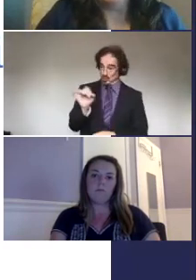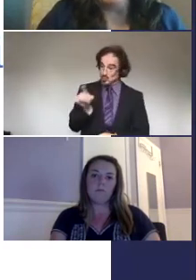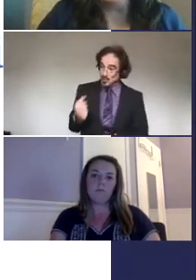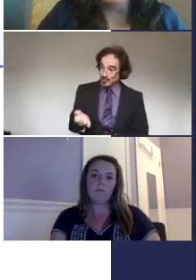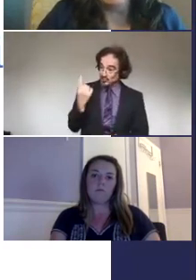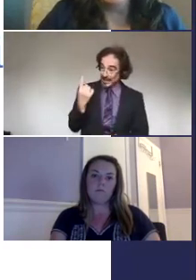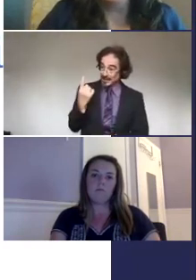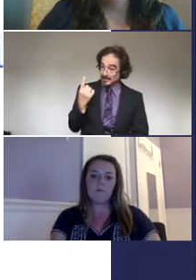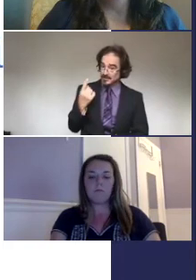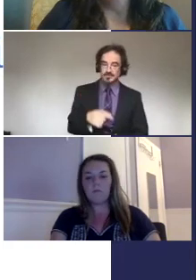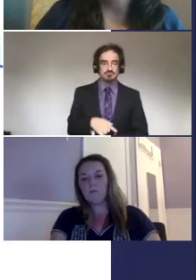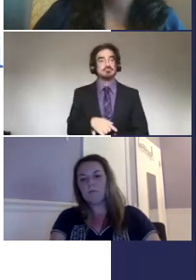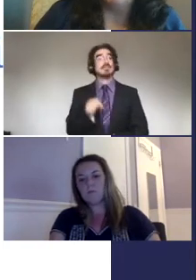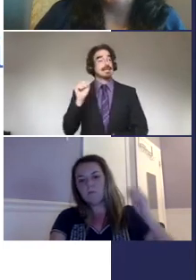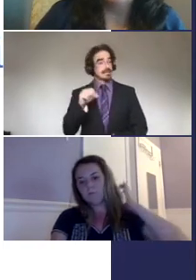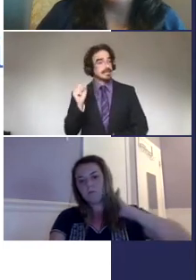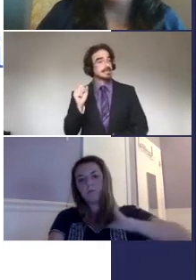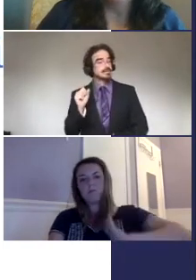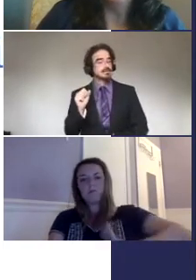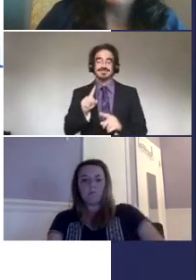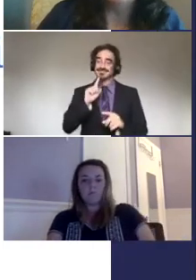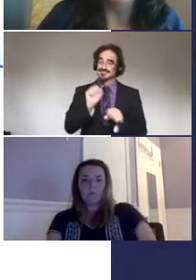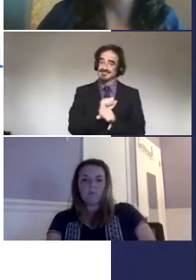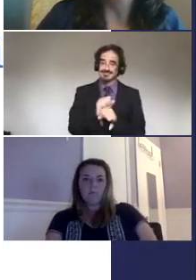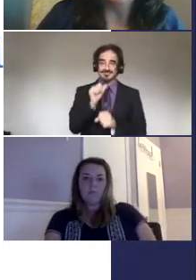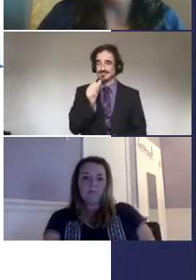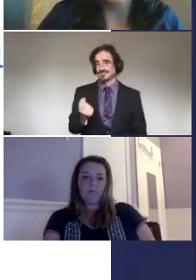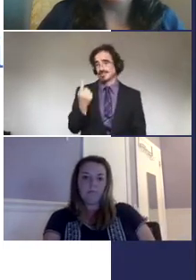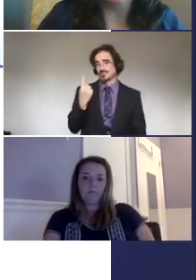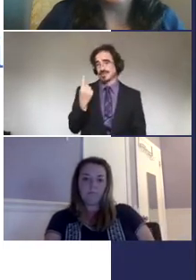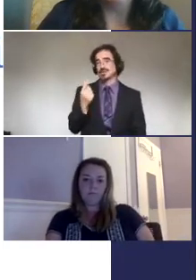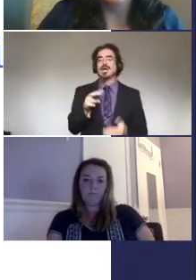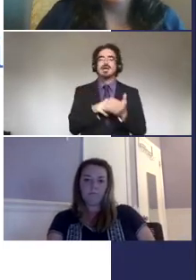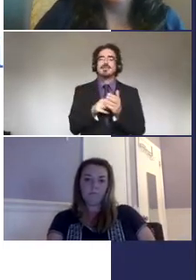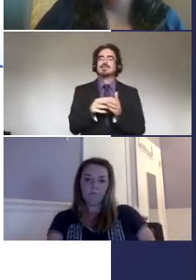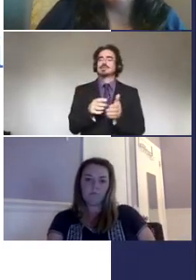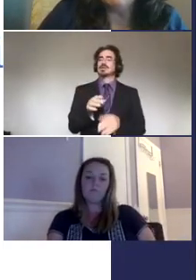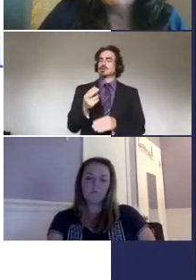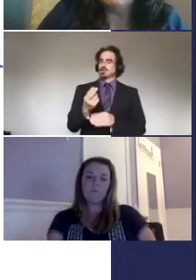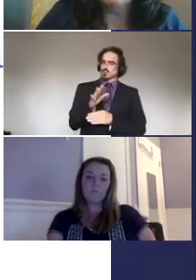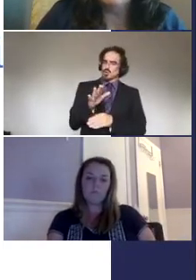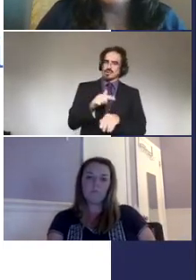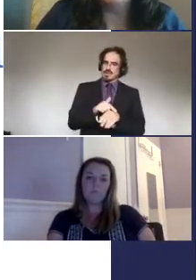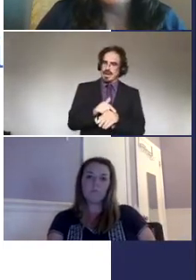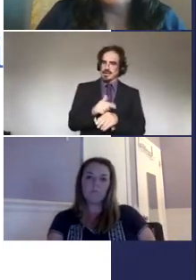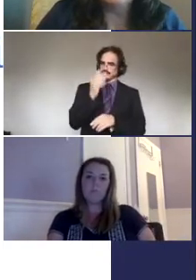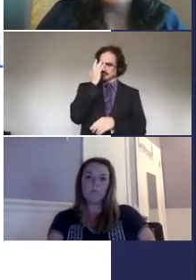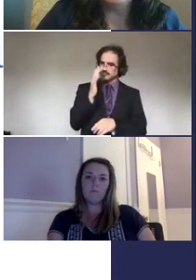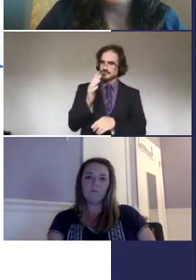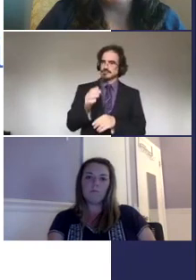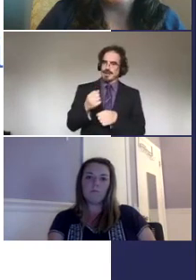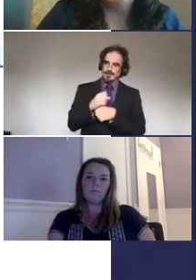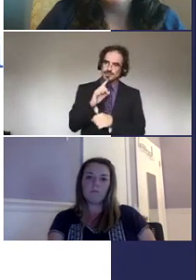And they might say yes, but they don't. So take that time to make sure they understand. Be mindful of the